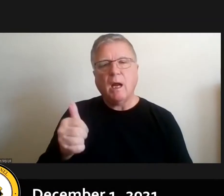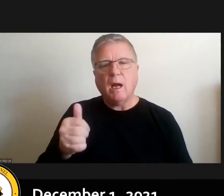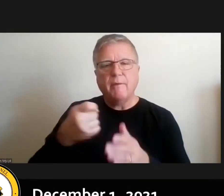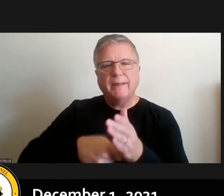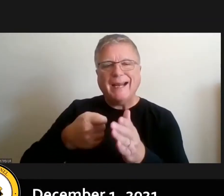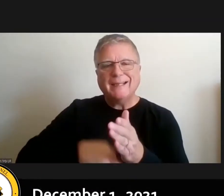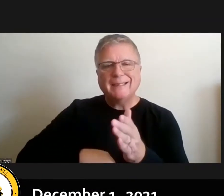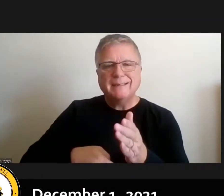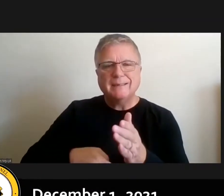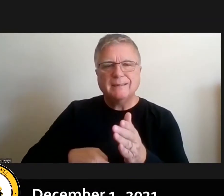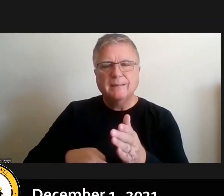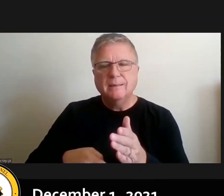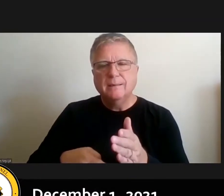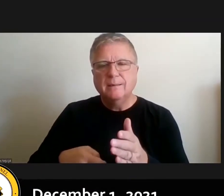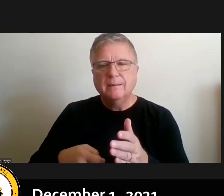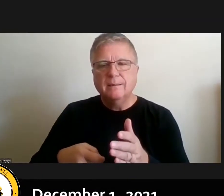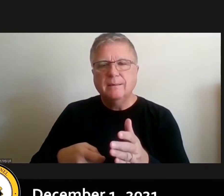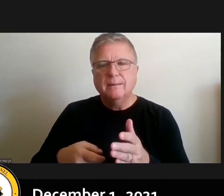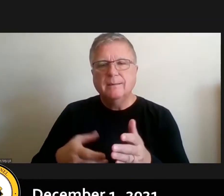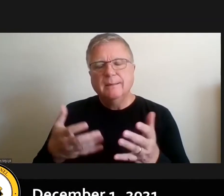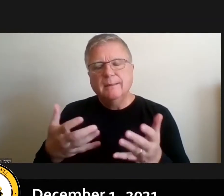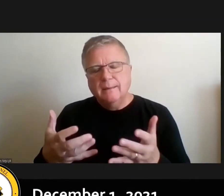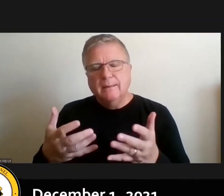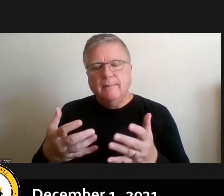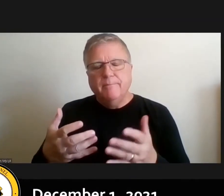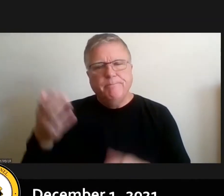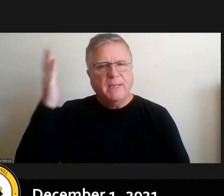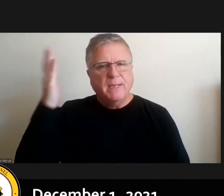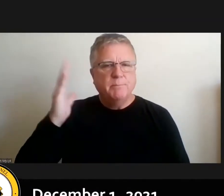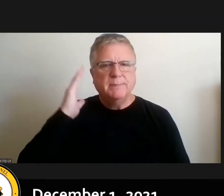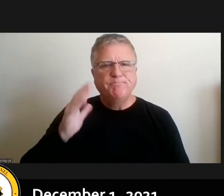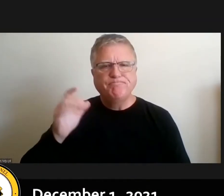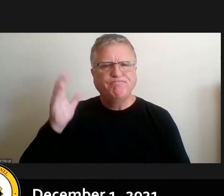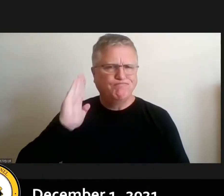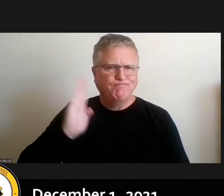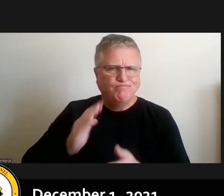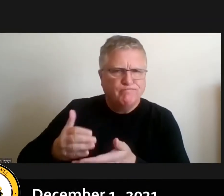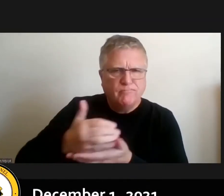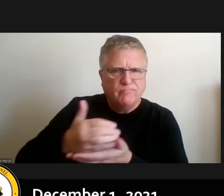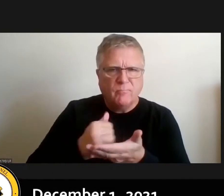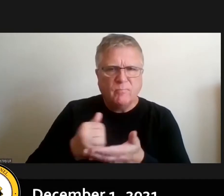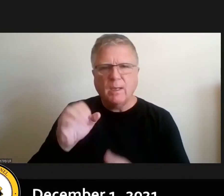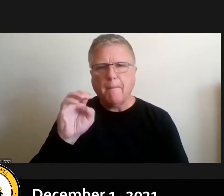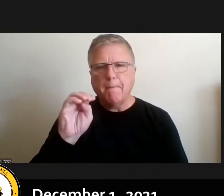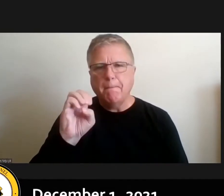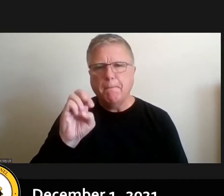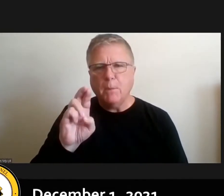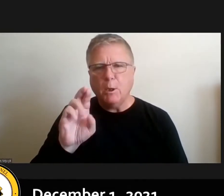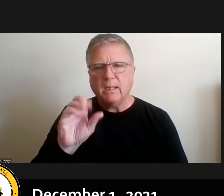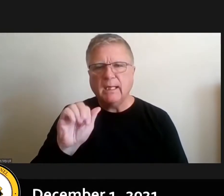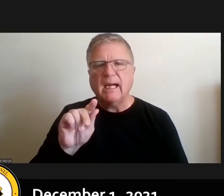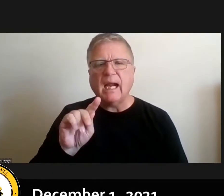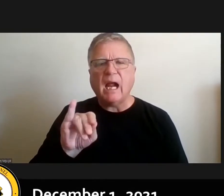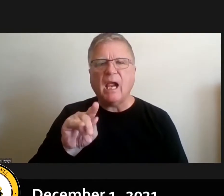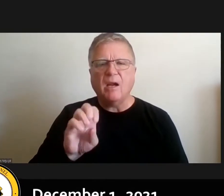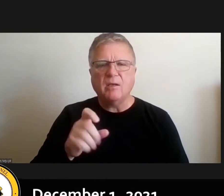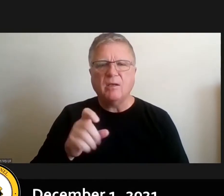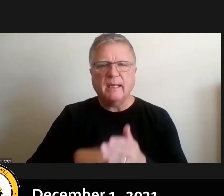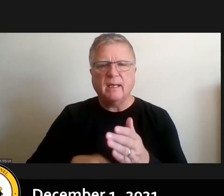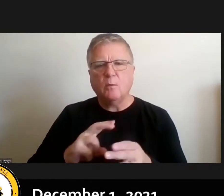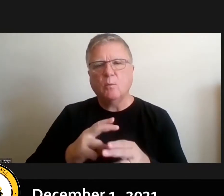in the past we used to collect um a mercantile tax um what they call an occupation